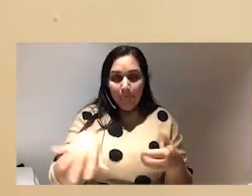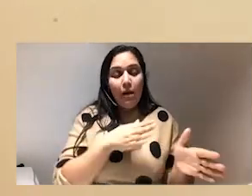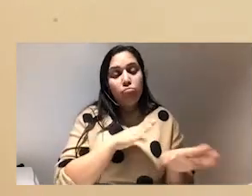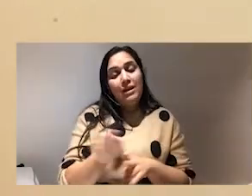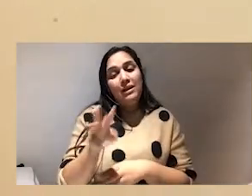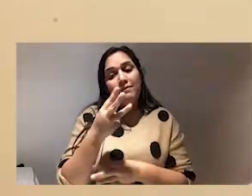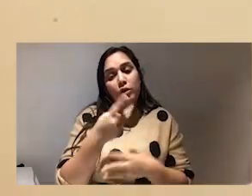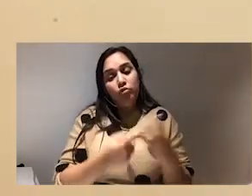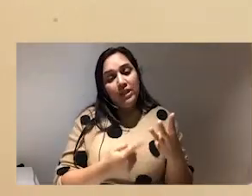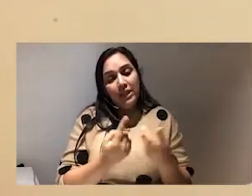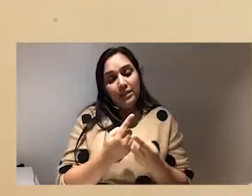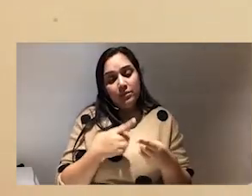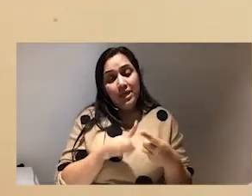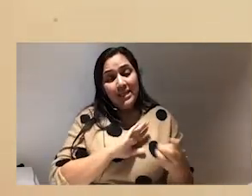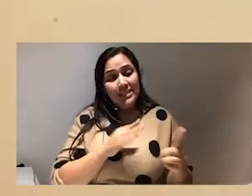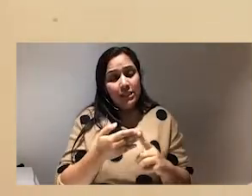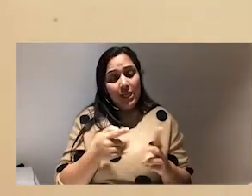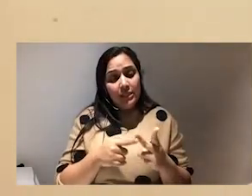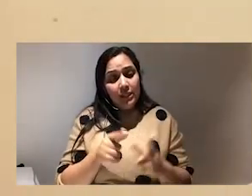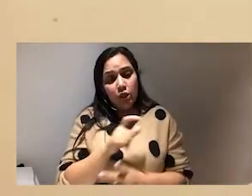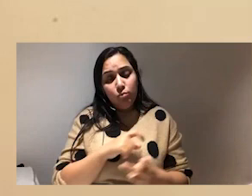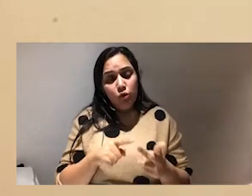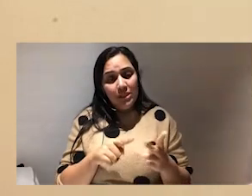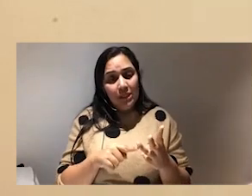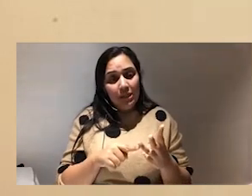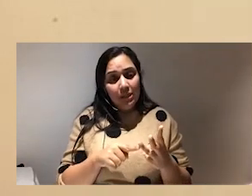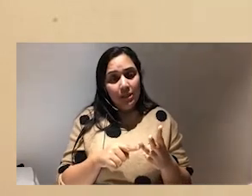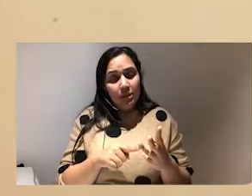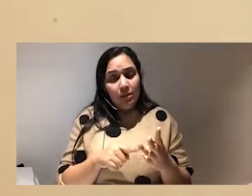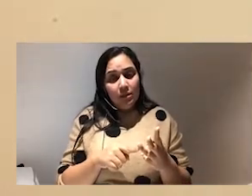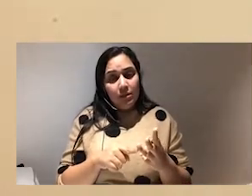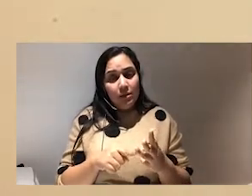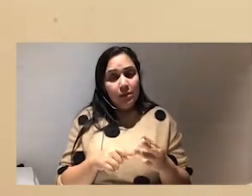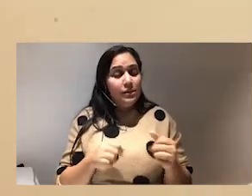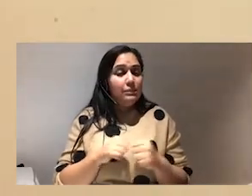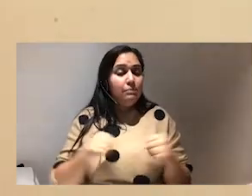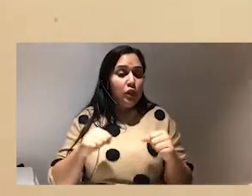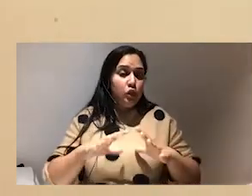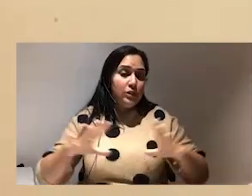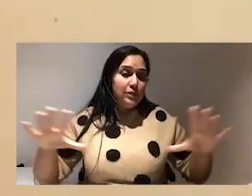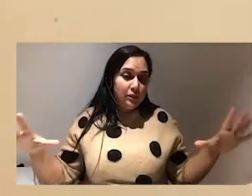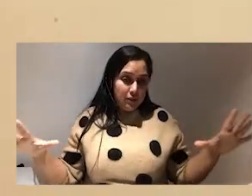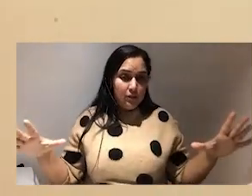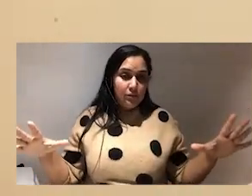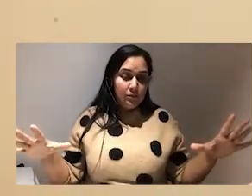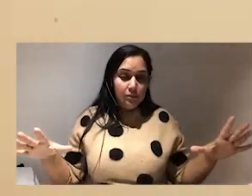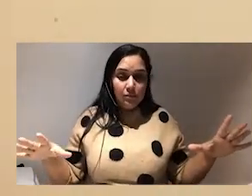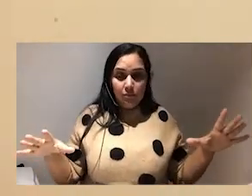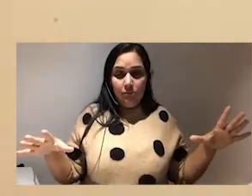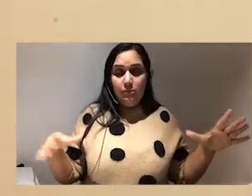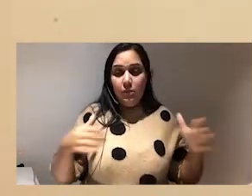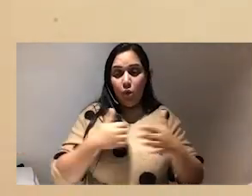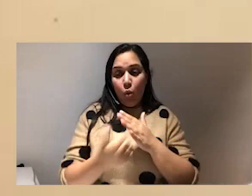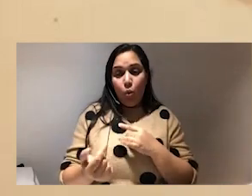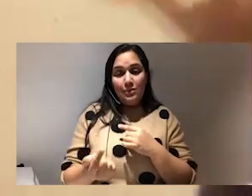intentionality community and and like spaciousness so I think always coming back